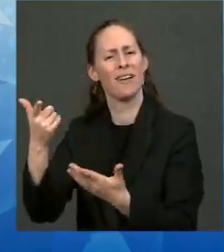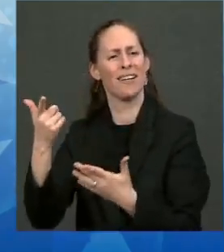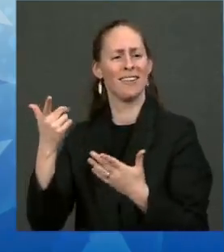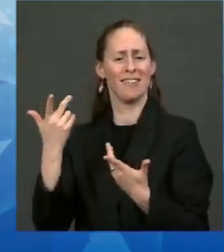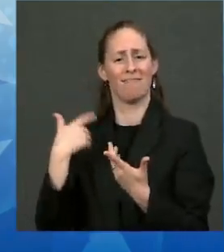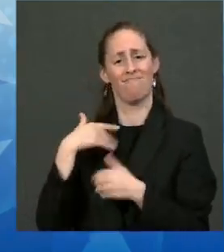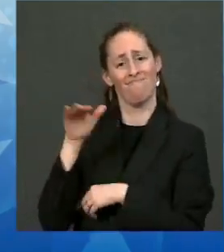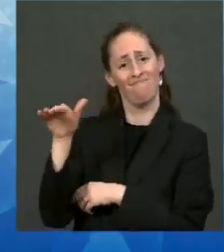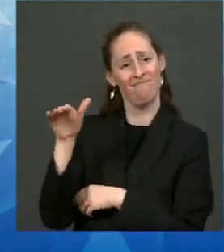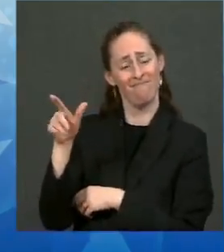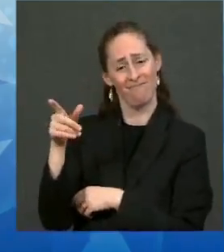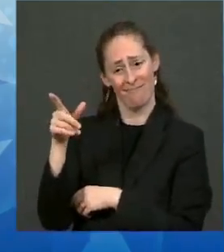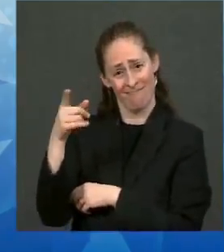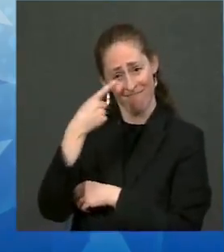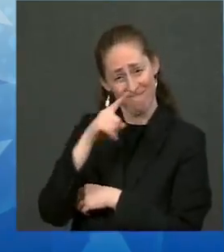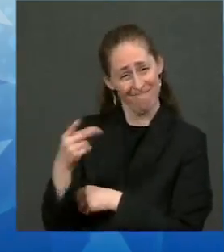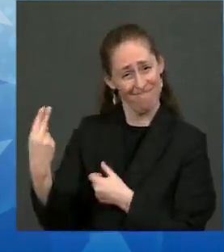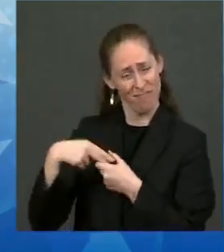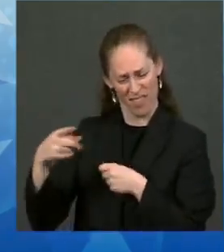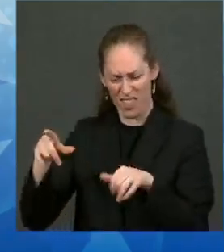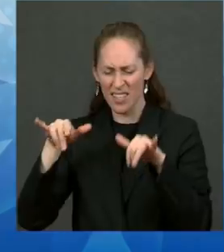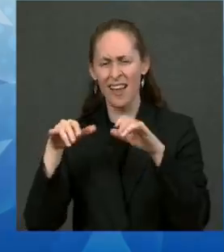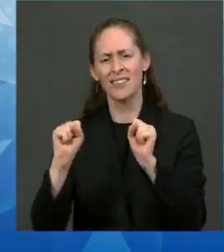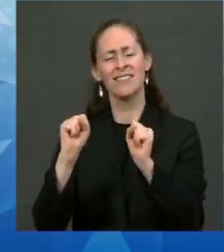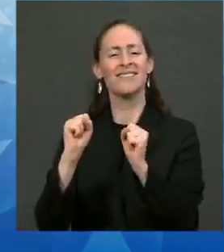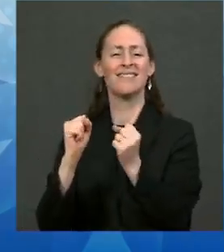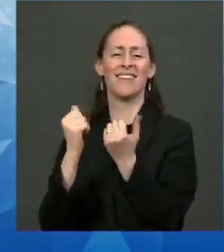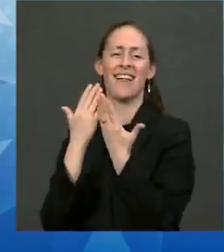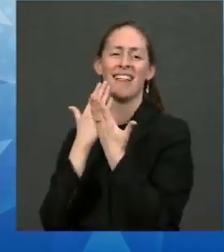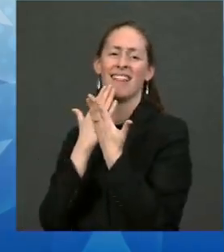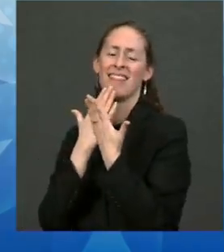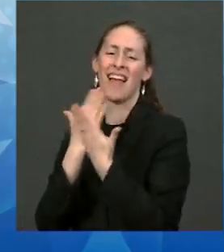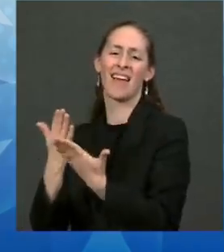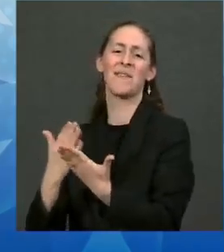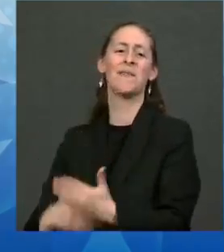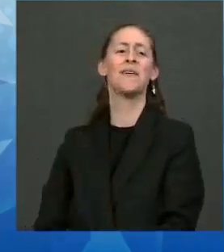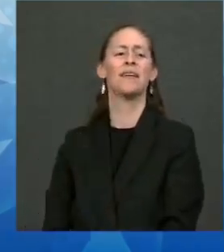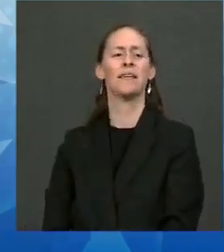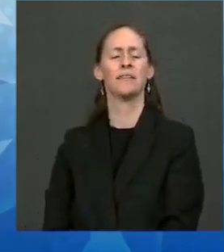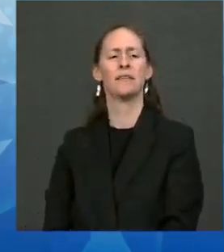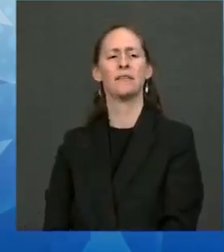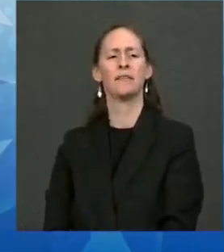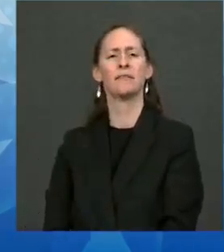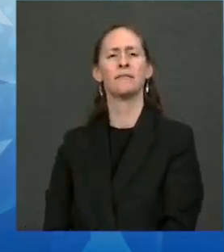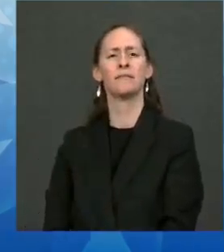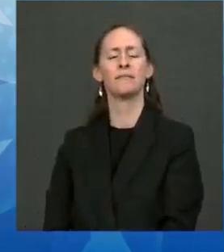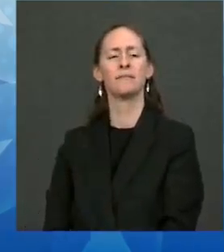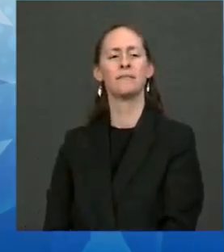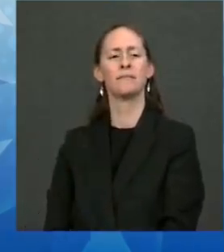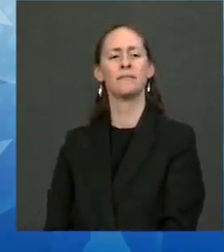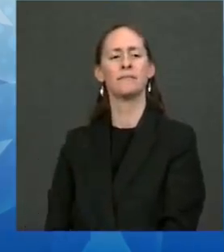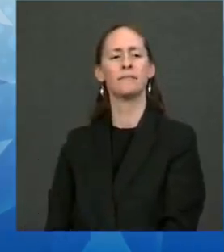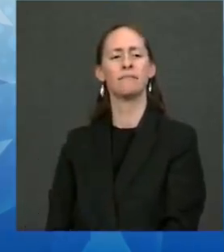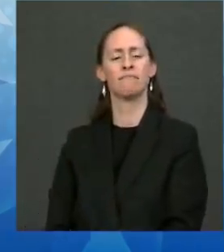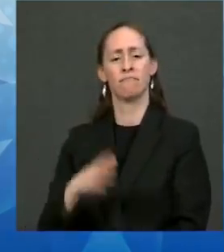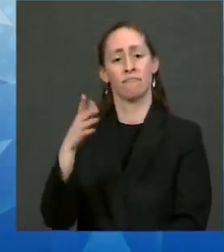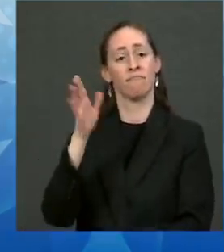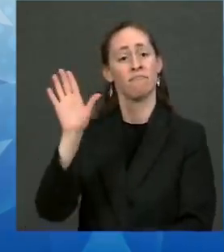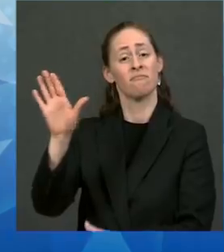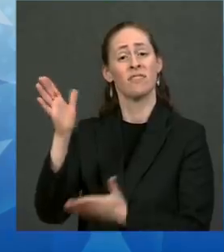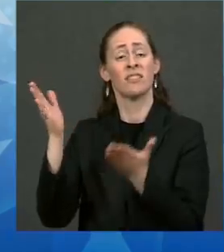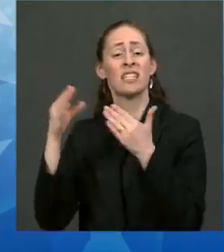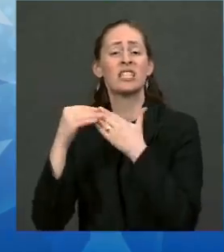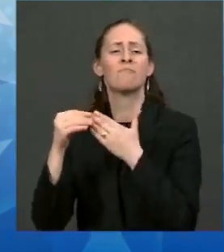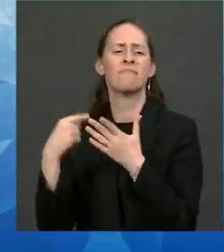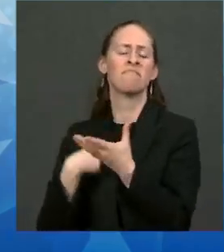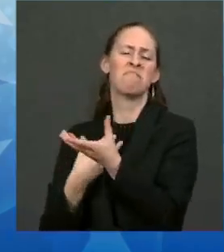come along and to serve. And as I said, I was confident at the time you would